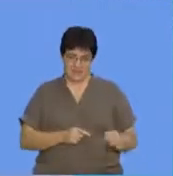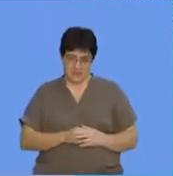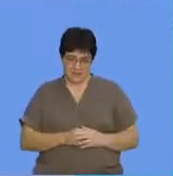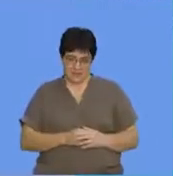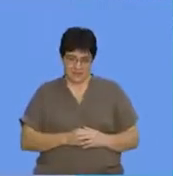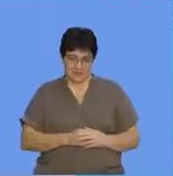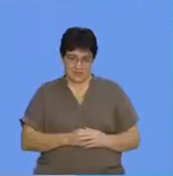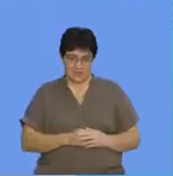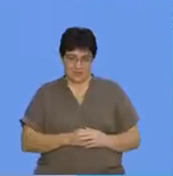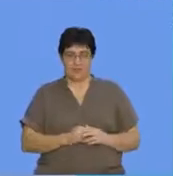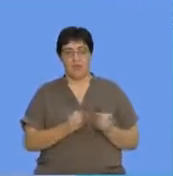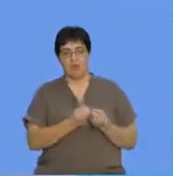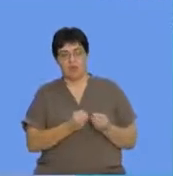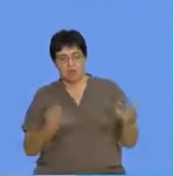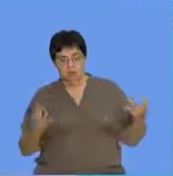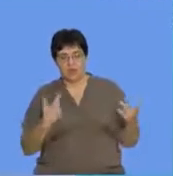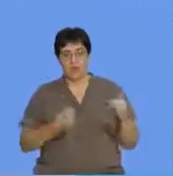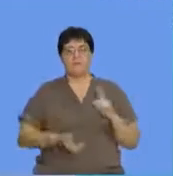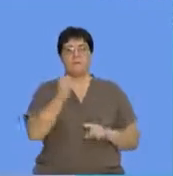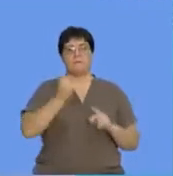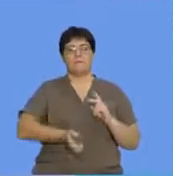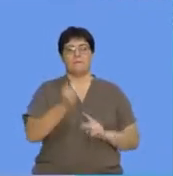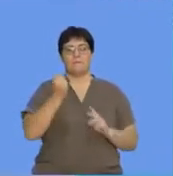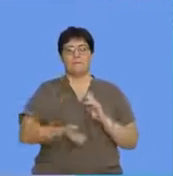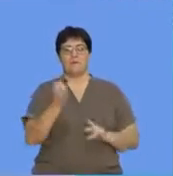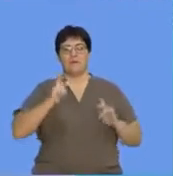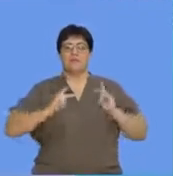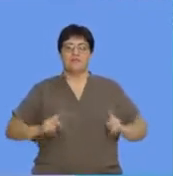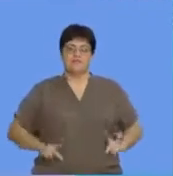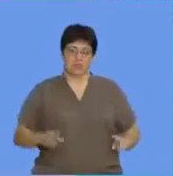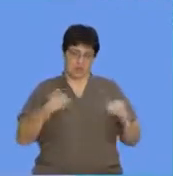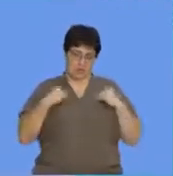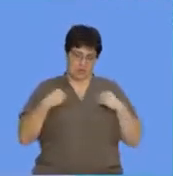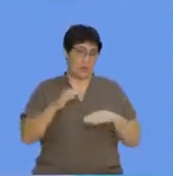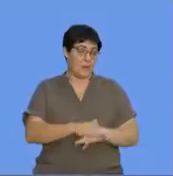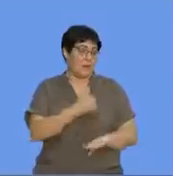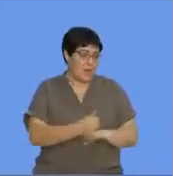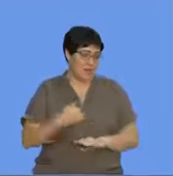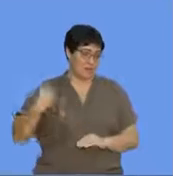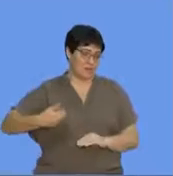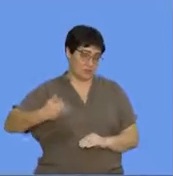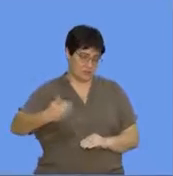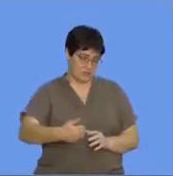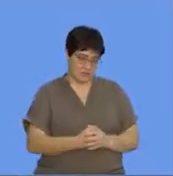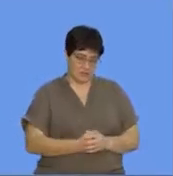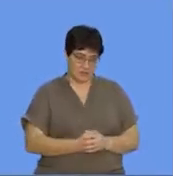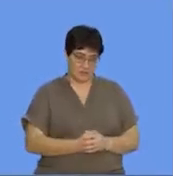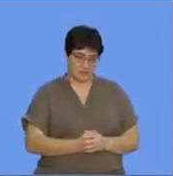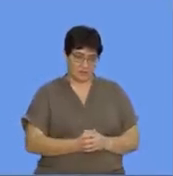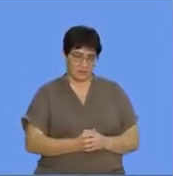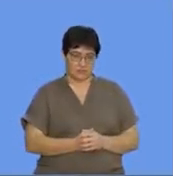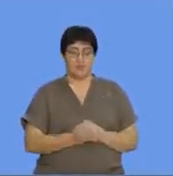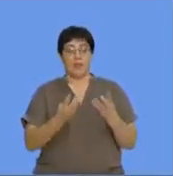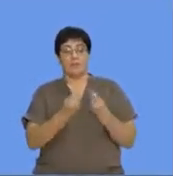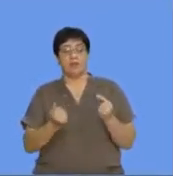there's a lot that we can derive in terms of the physical properties based on these trends. Right? Okay. So here, the melting points